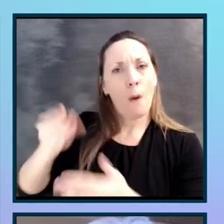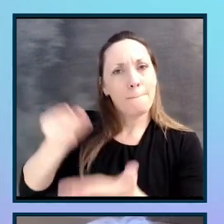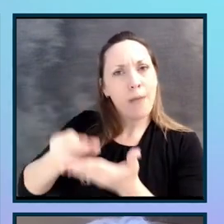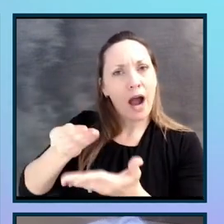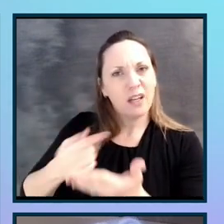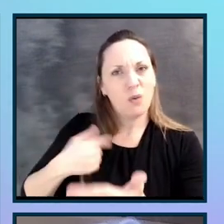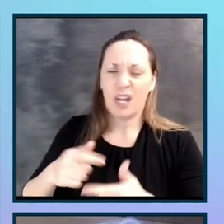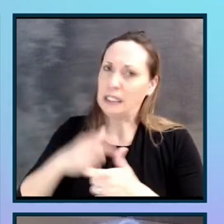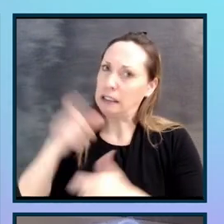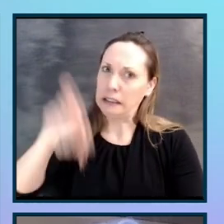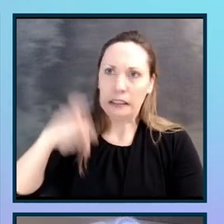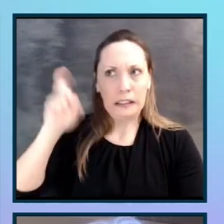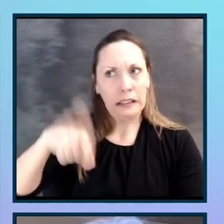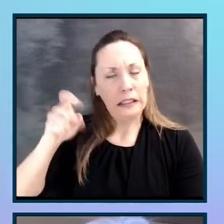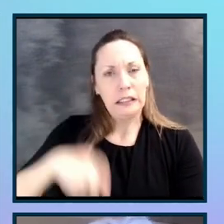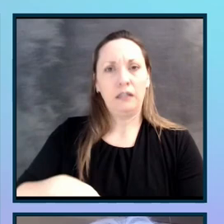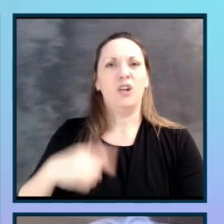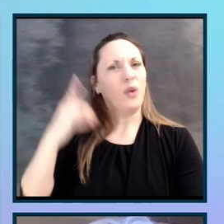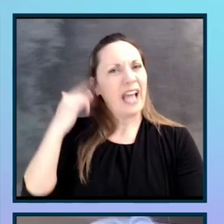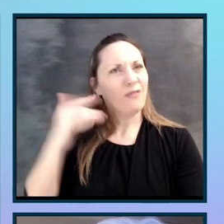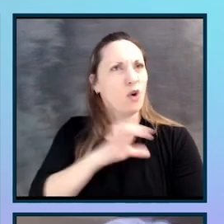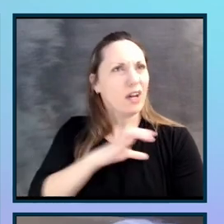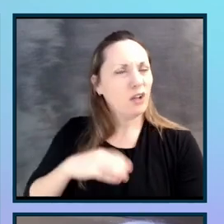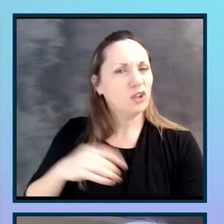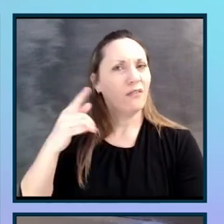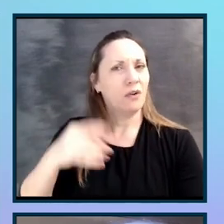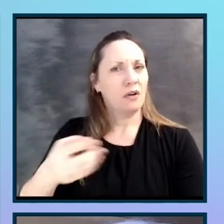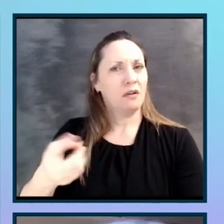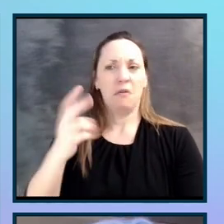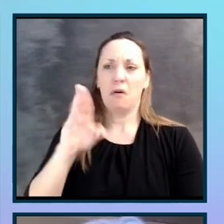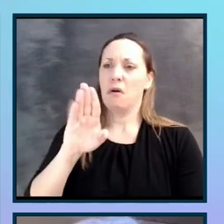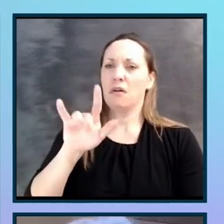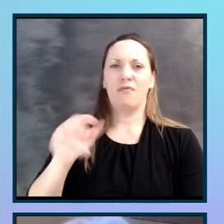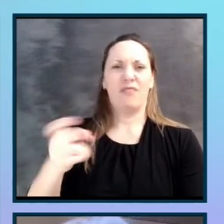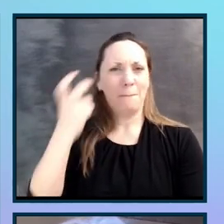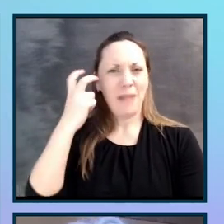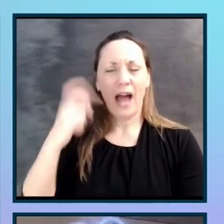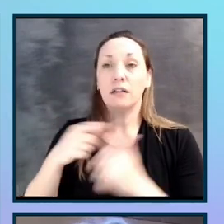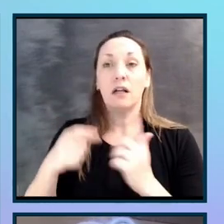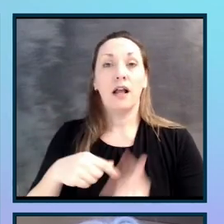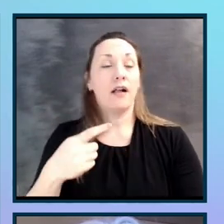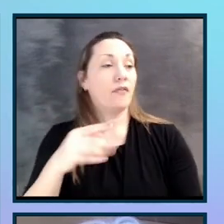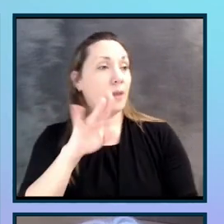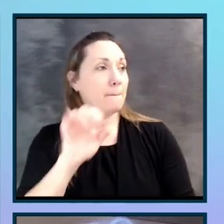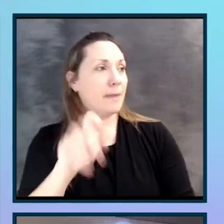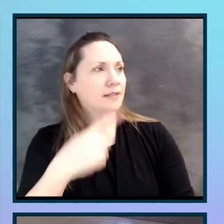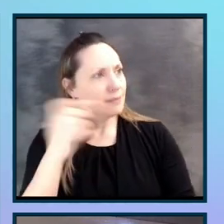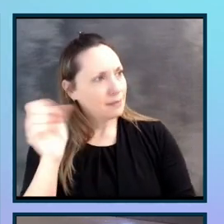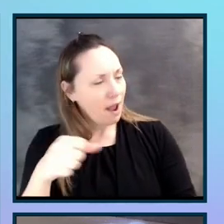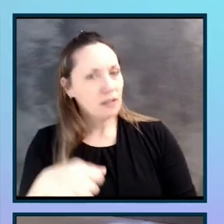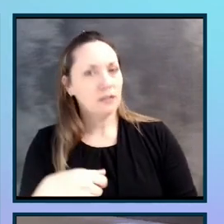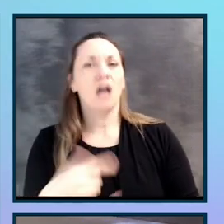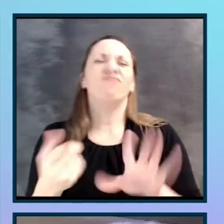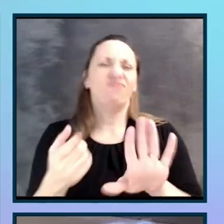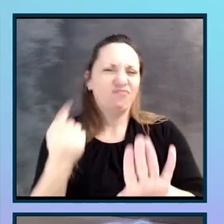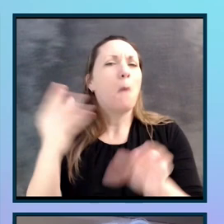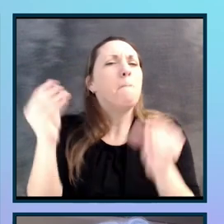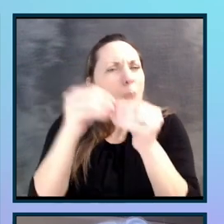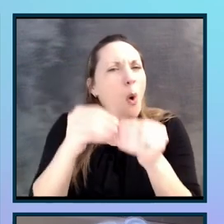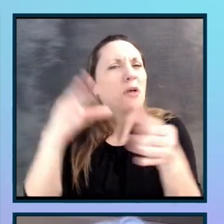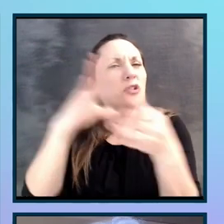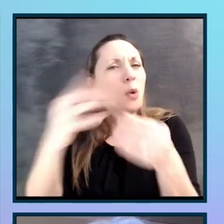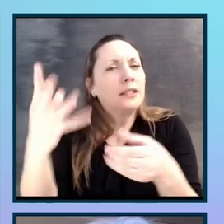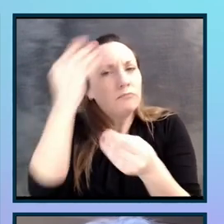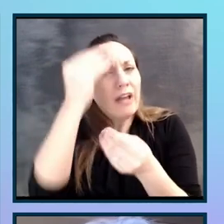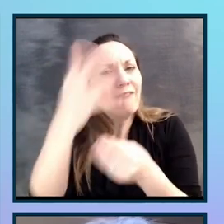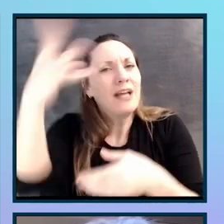And as I said, the California Council of the Blind, the bank said, yes, I tell more of these stories in my book. But for the purpose here, the